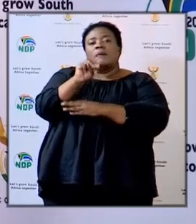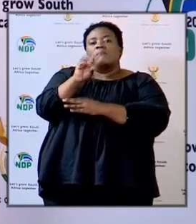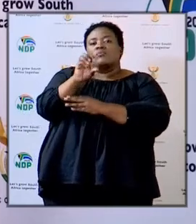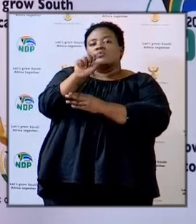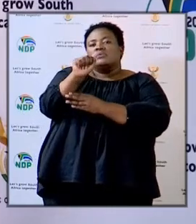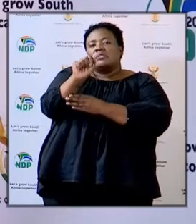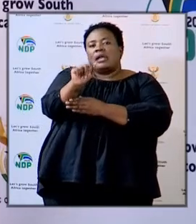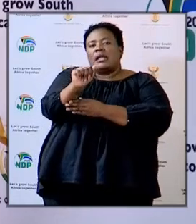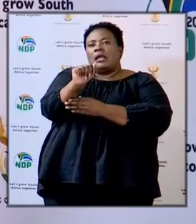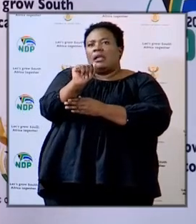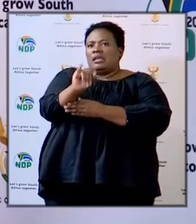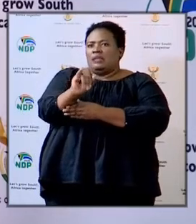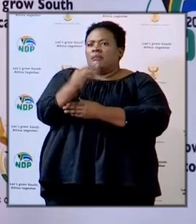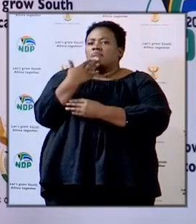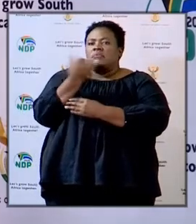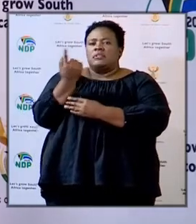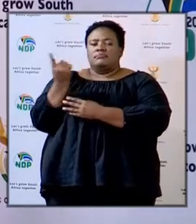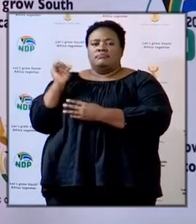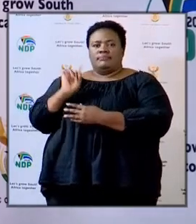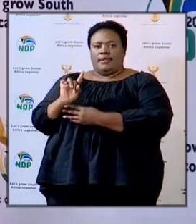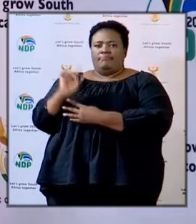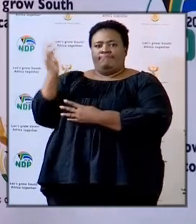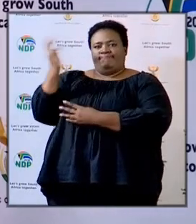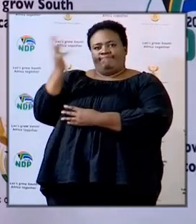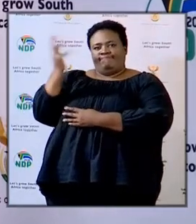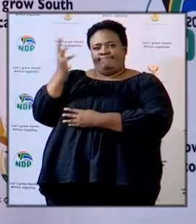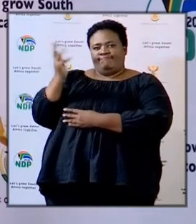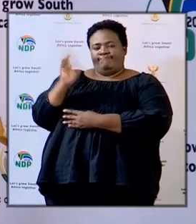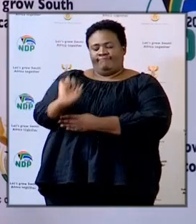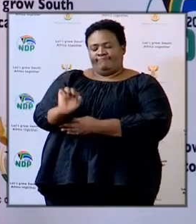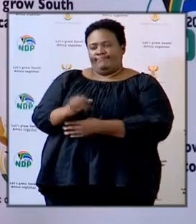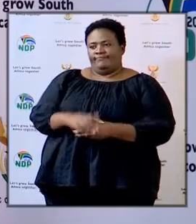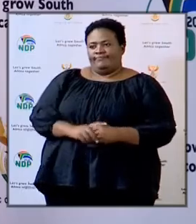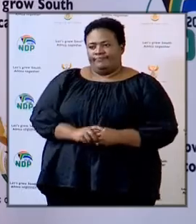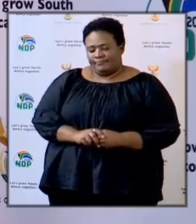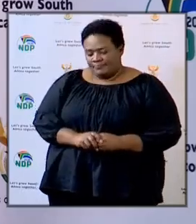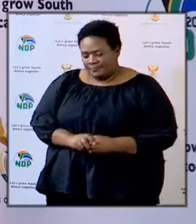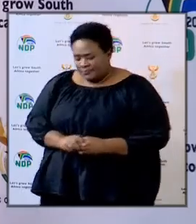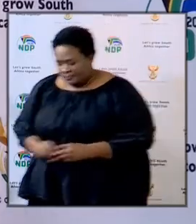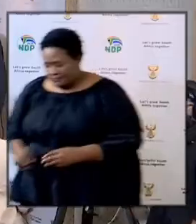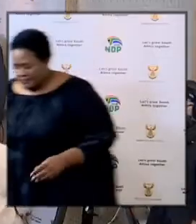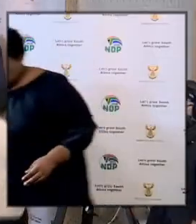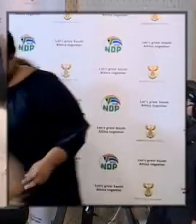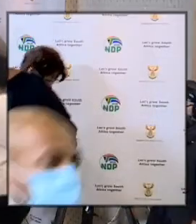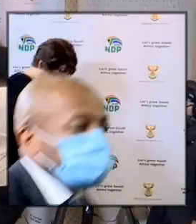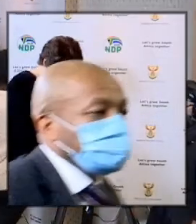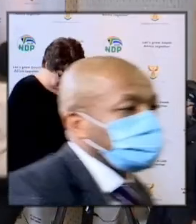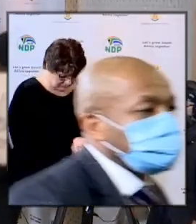ask you to please come through to the stage to deliver the presentation from Rainwater.